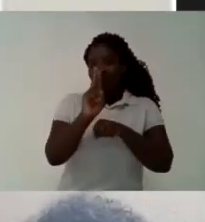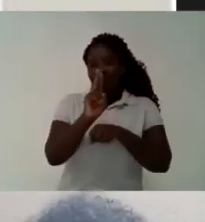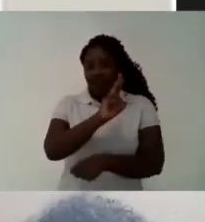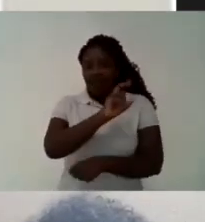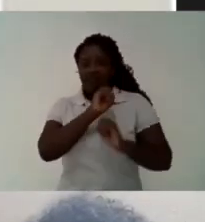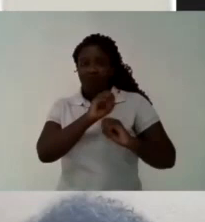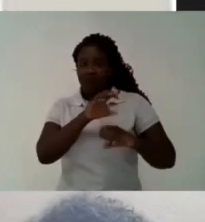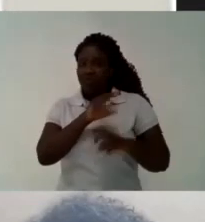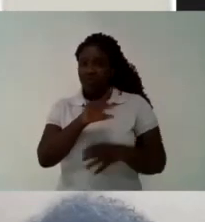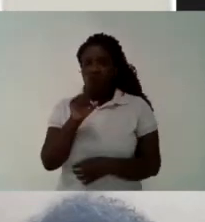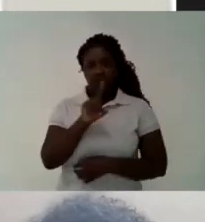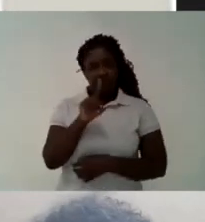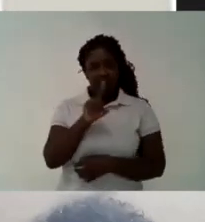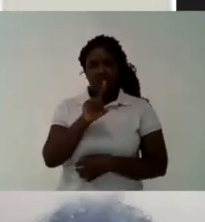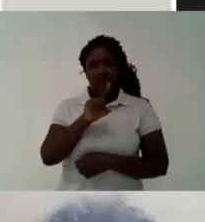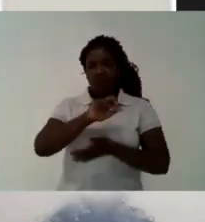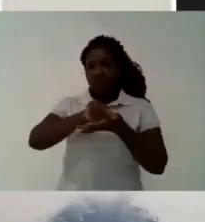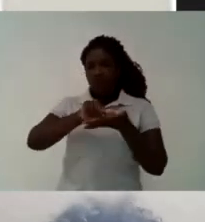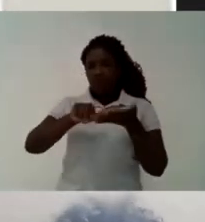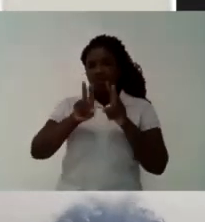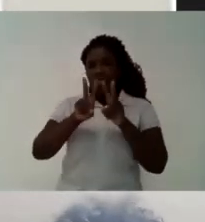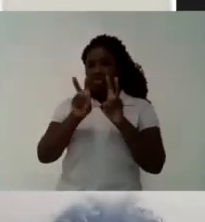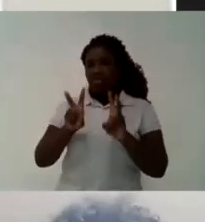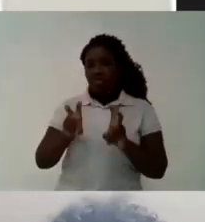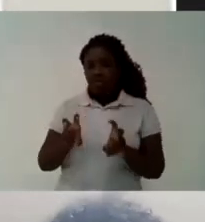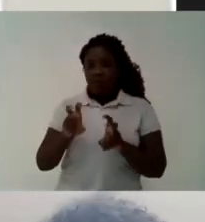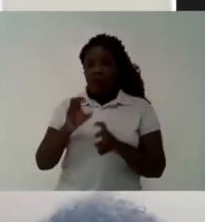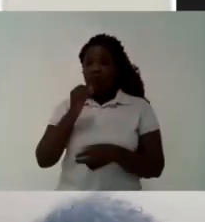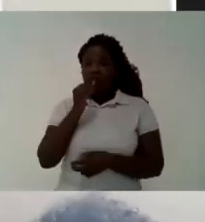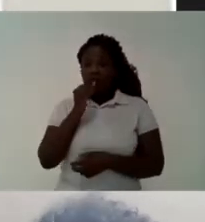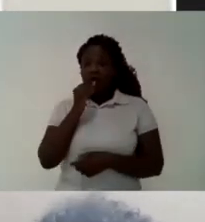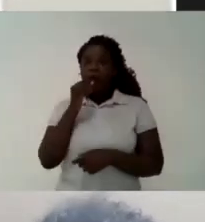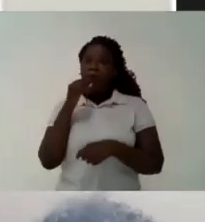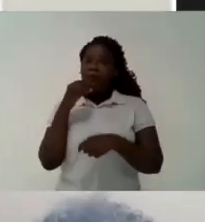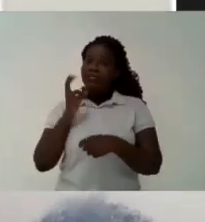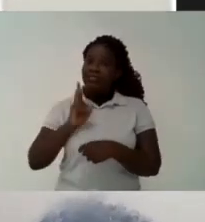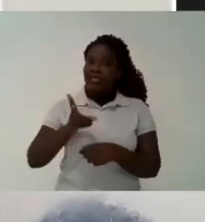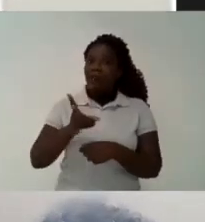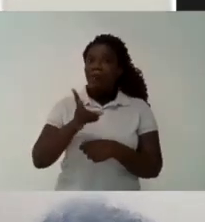With their faces painted in green and yellow